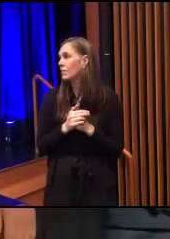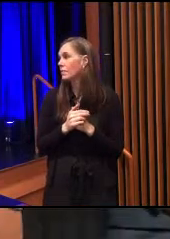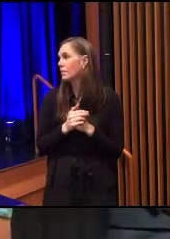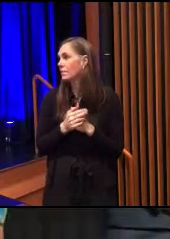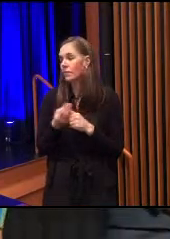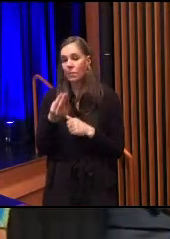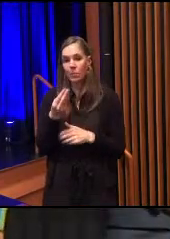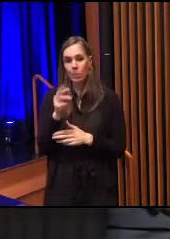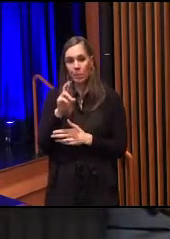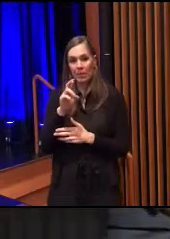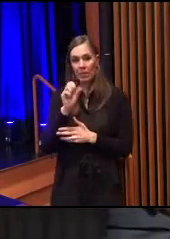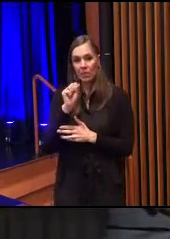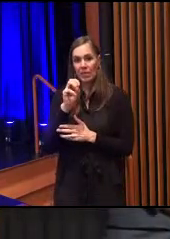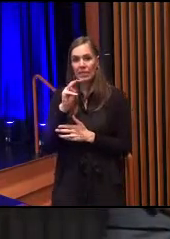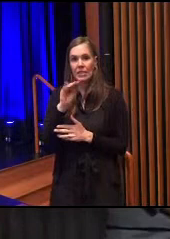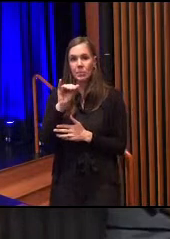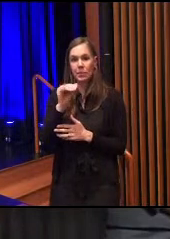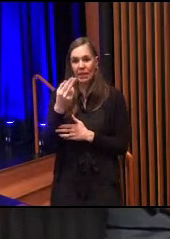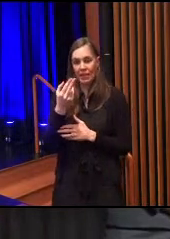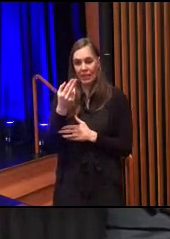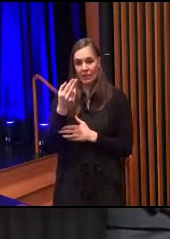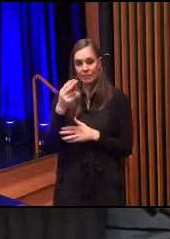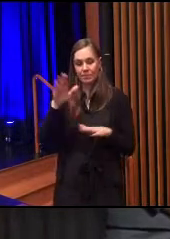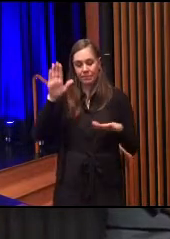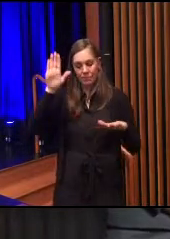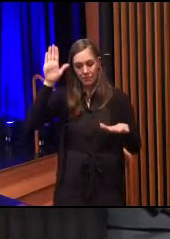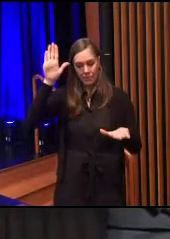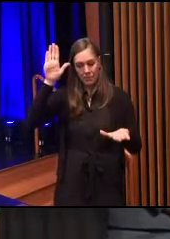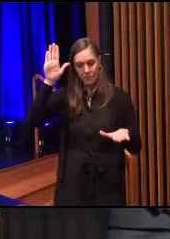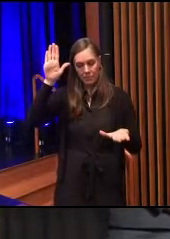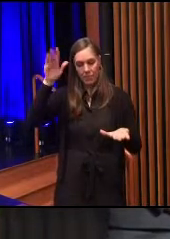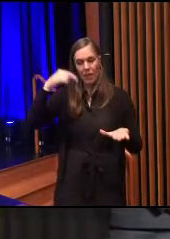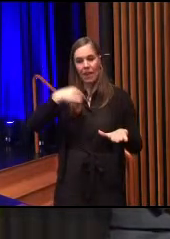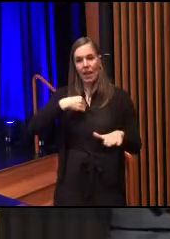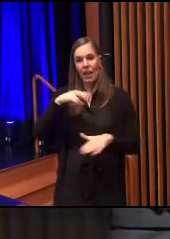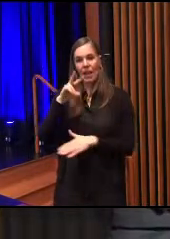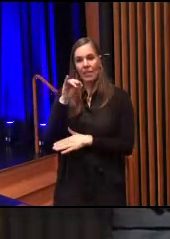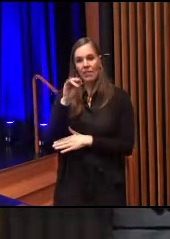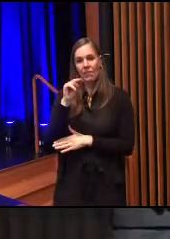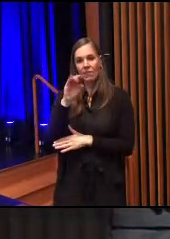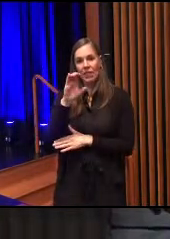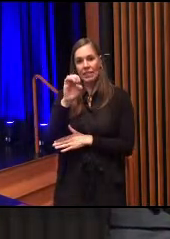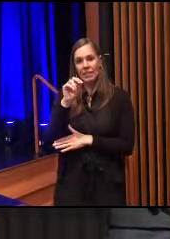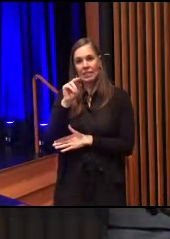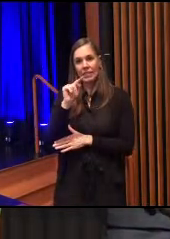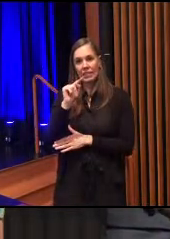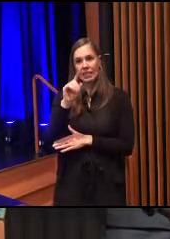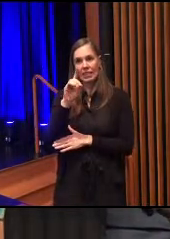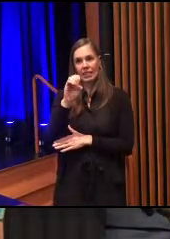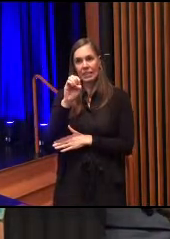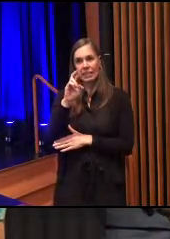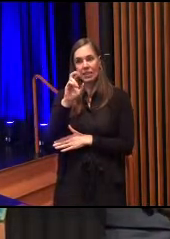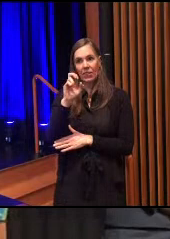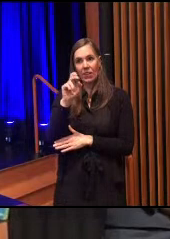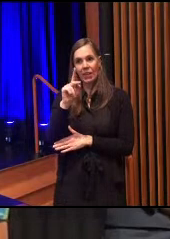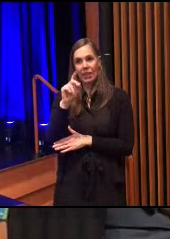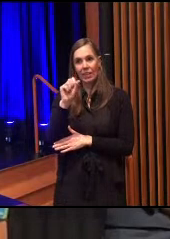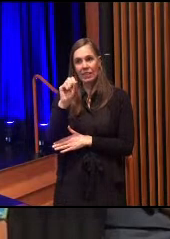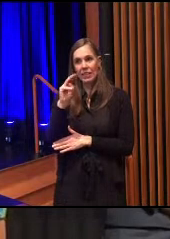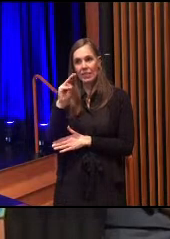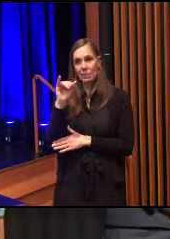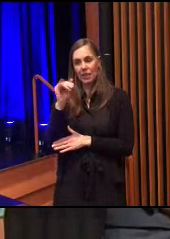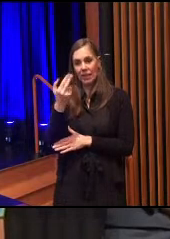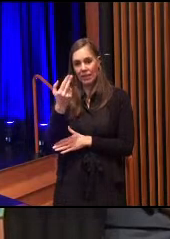Mr. Smith, would you please raise your right hand and repeat after me. I, Vincent Derrick Smith. I, Vincent Derrick Smith. Being